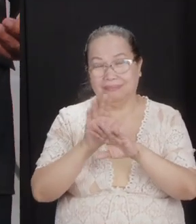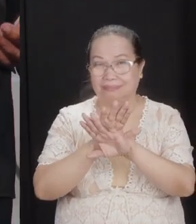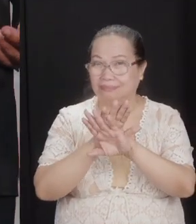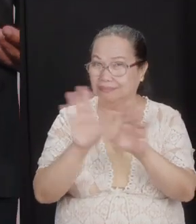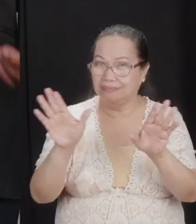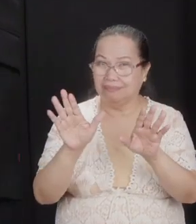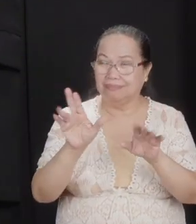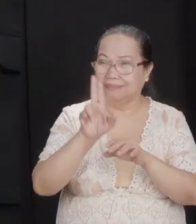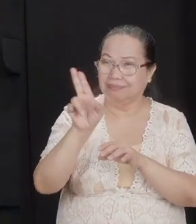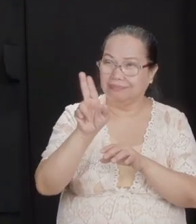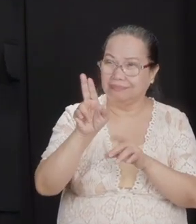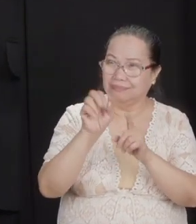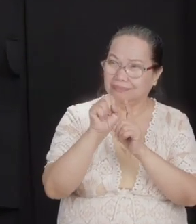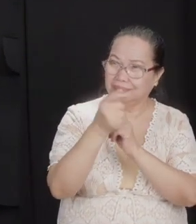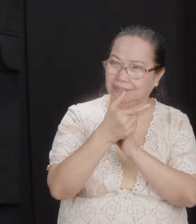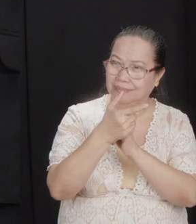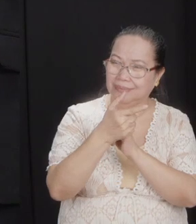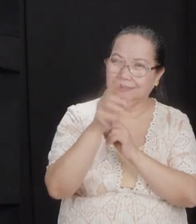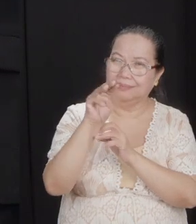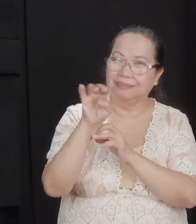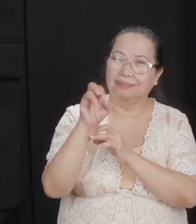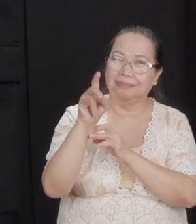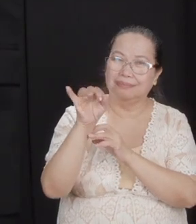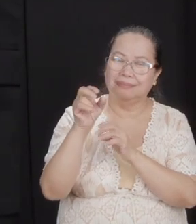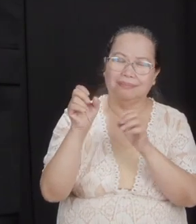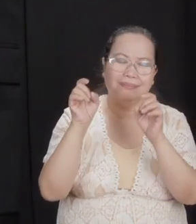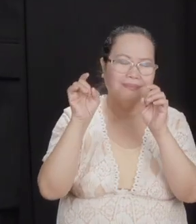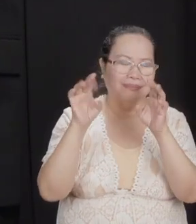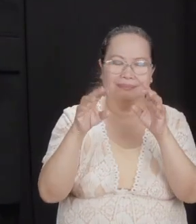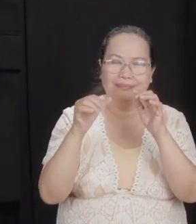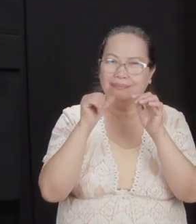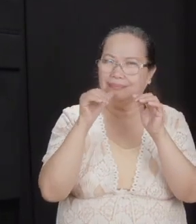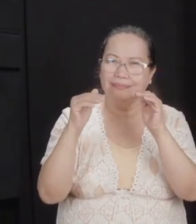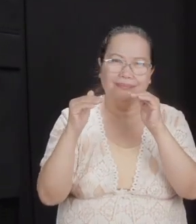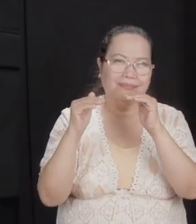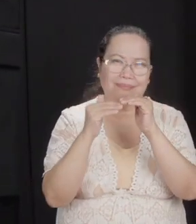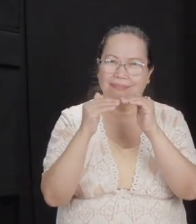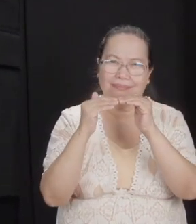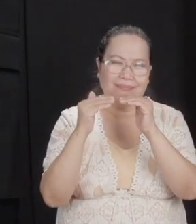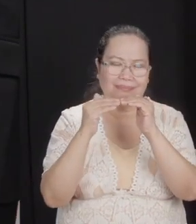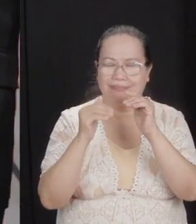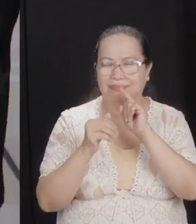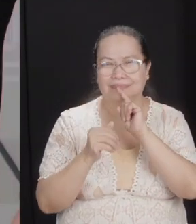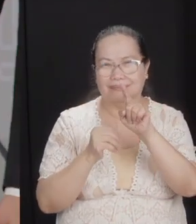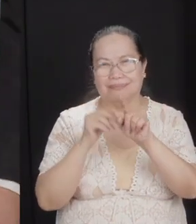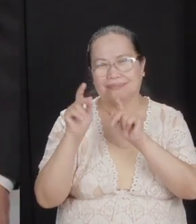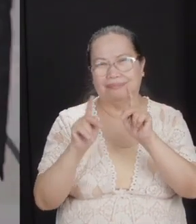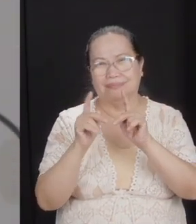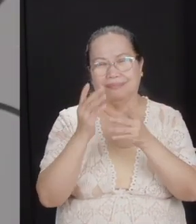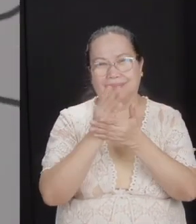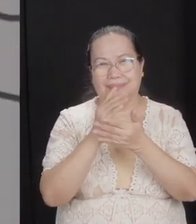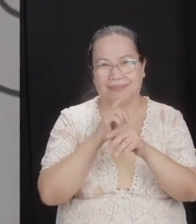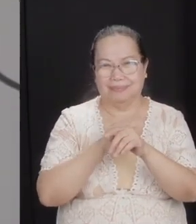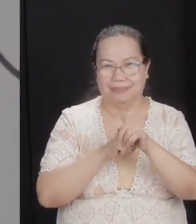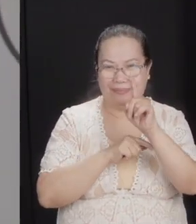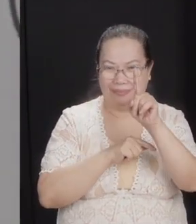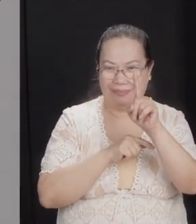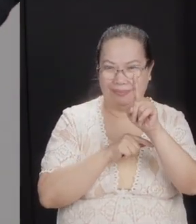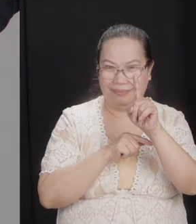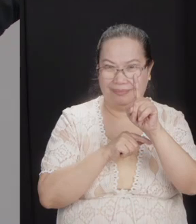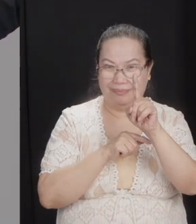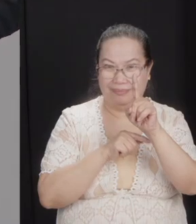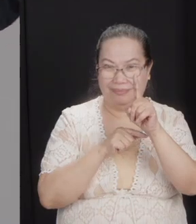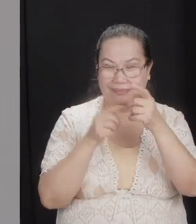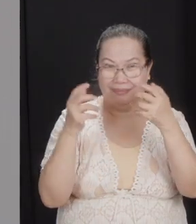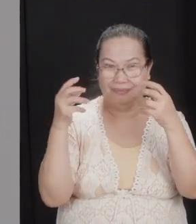not use social media. It is so unfair to people. That's why some time ago when somebody railed